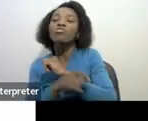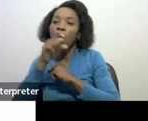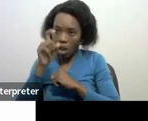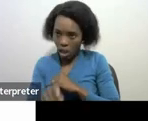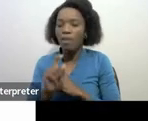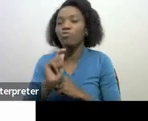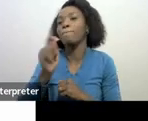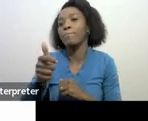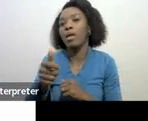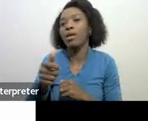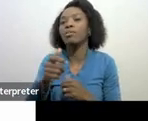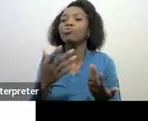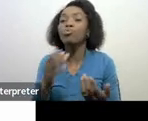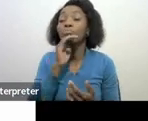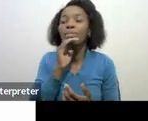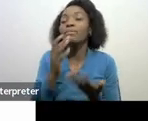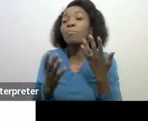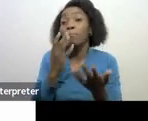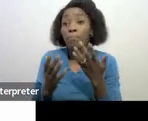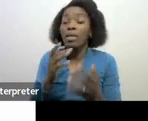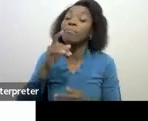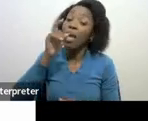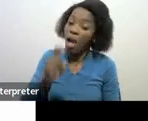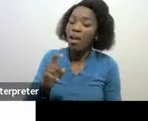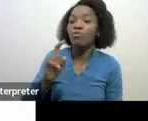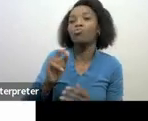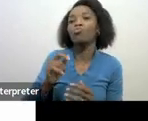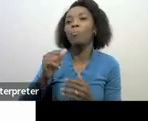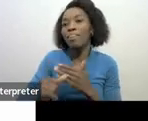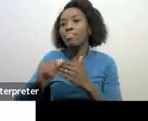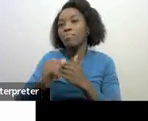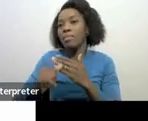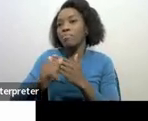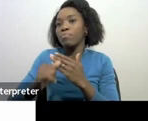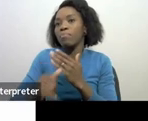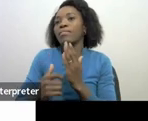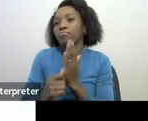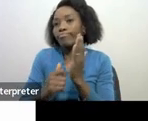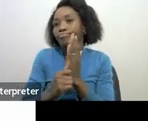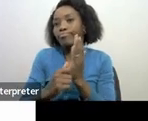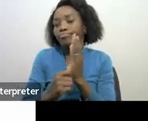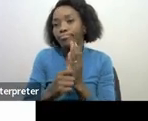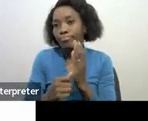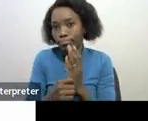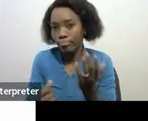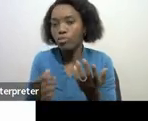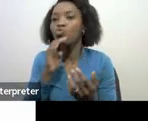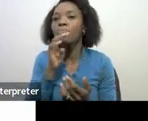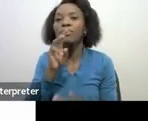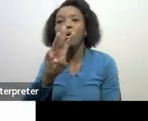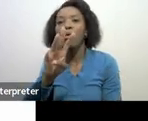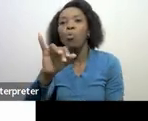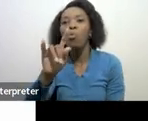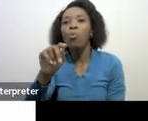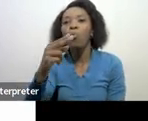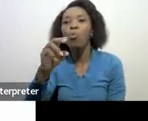tax on royalty payments in the Republic of South Africa withholding tax on royalties and the rise to tax royalties